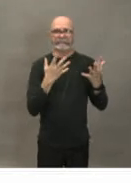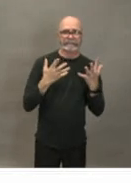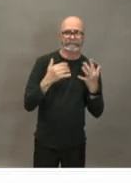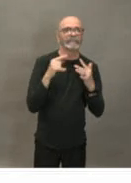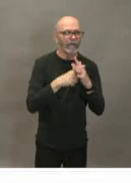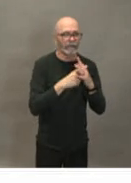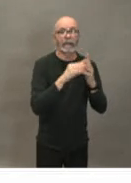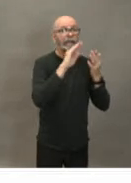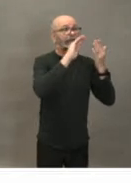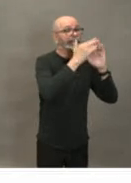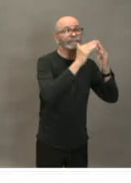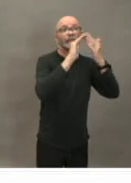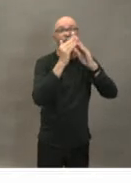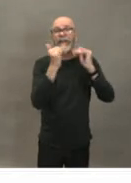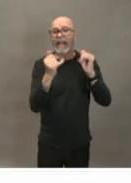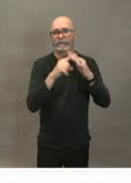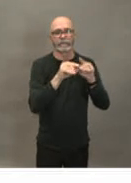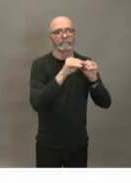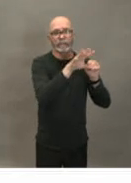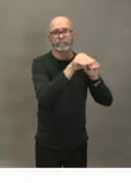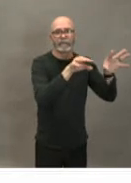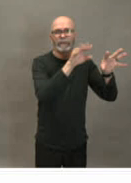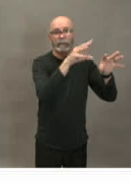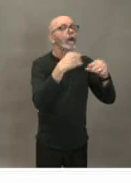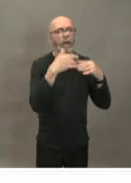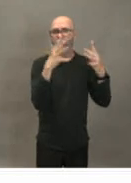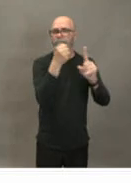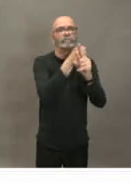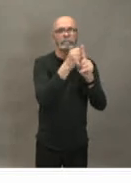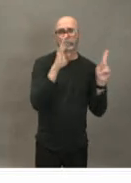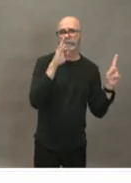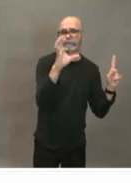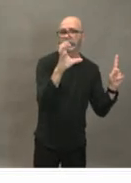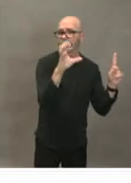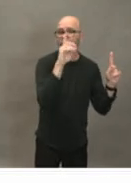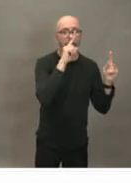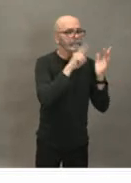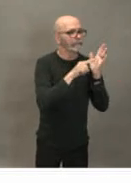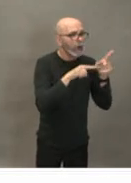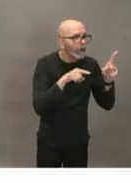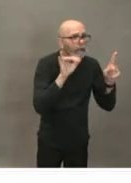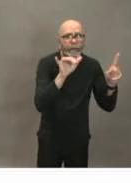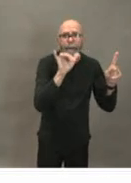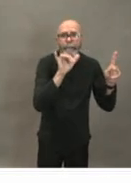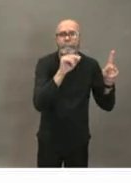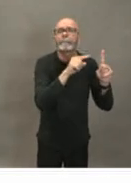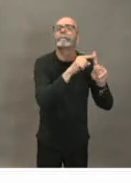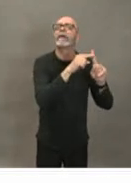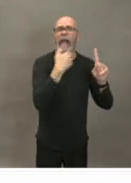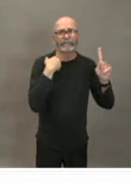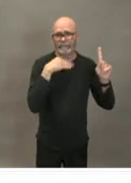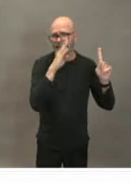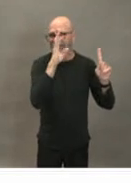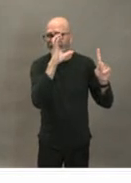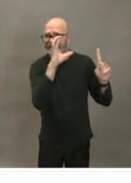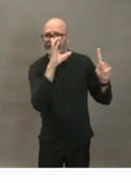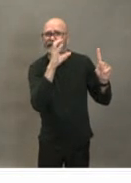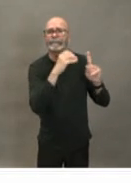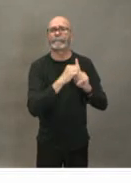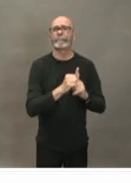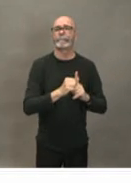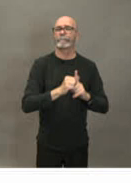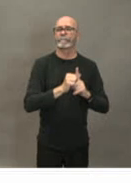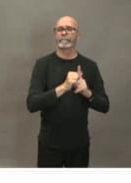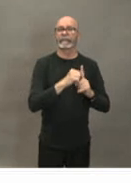We already have a case in British Columbia where they're they're investigating as a possible that the source could be spread within British Columbia.